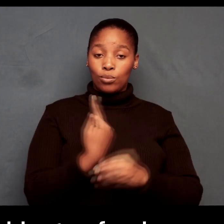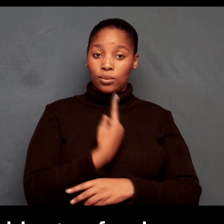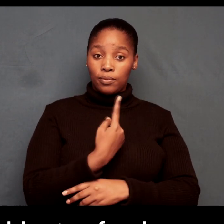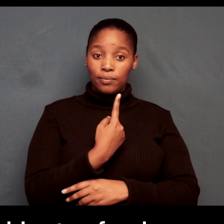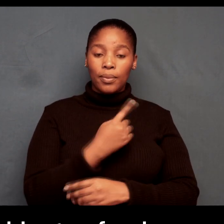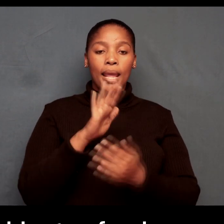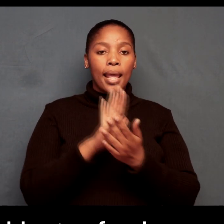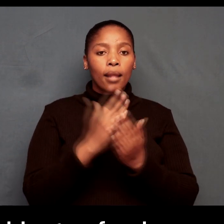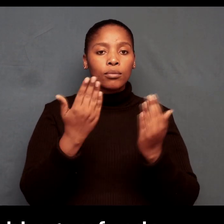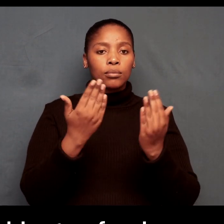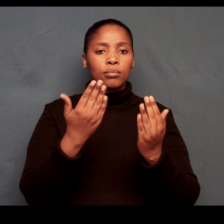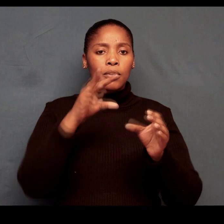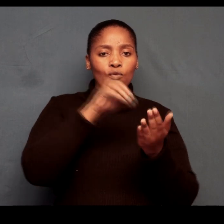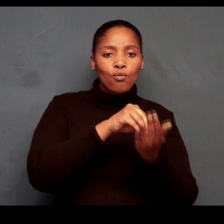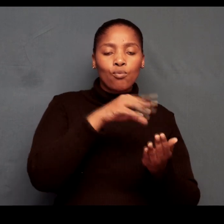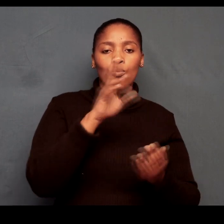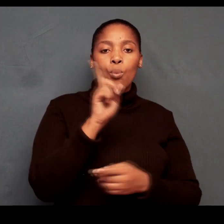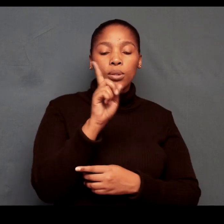educational and work experience